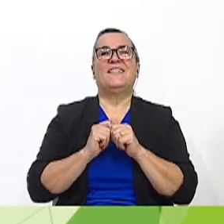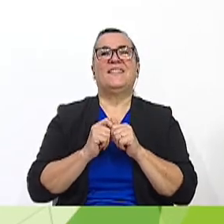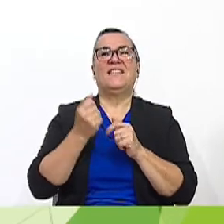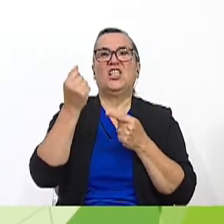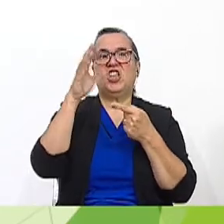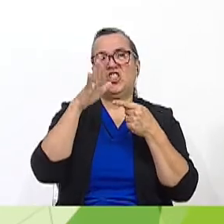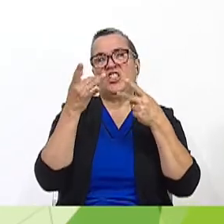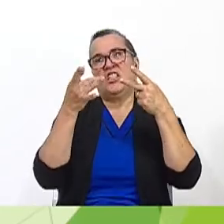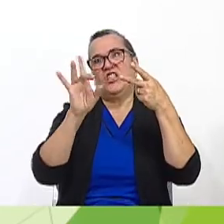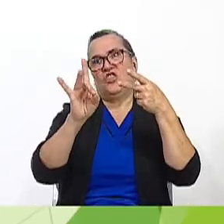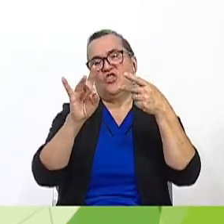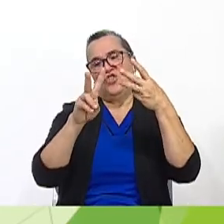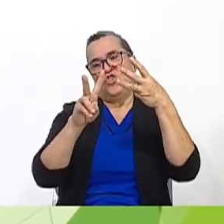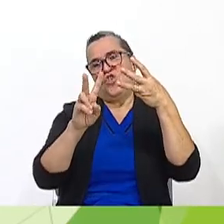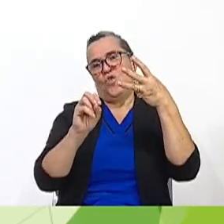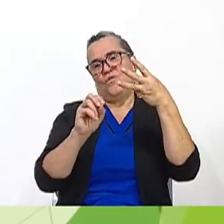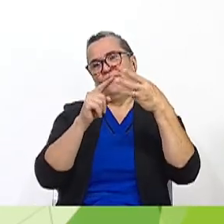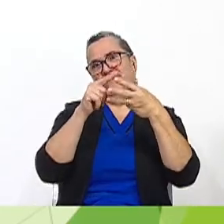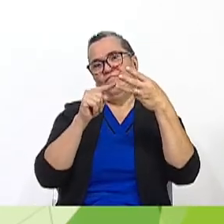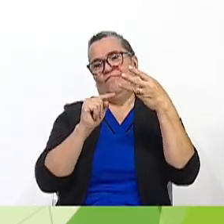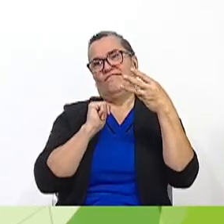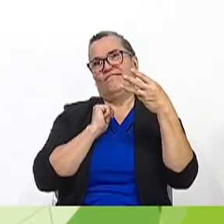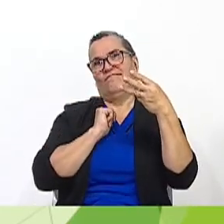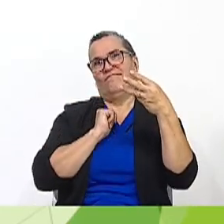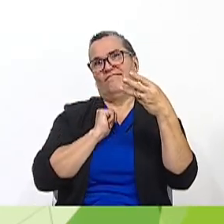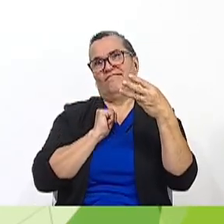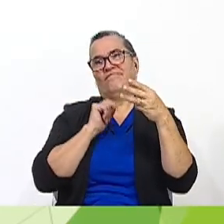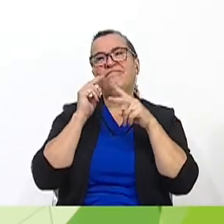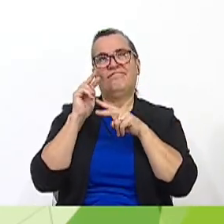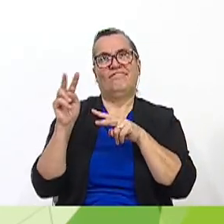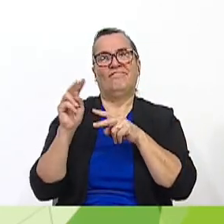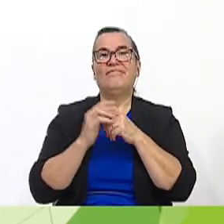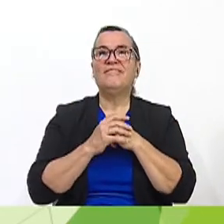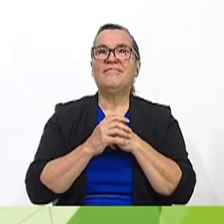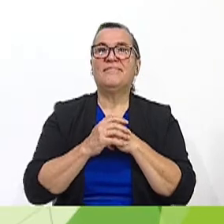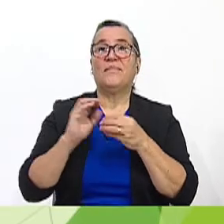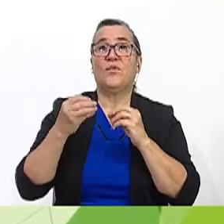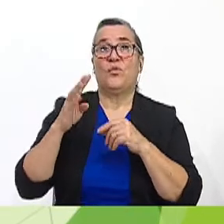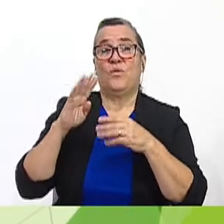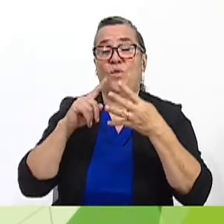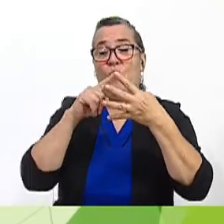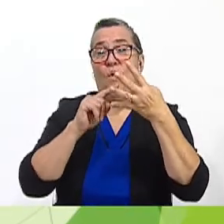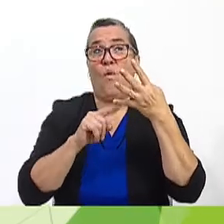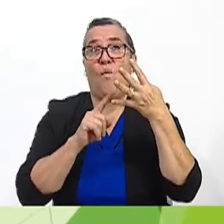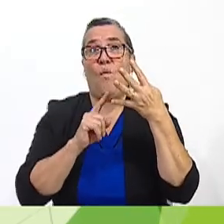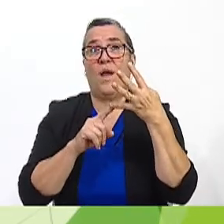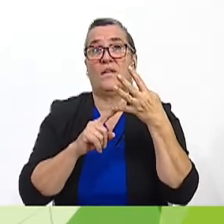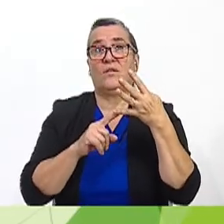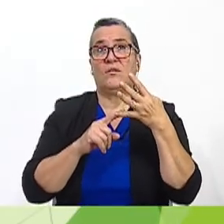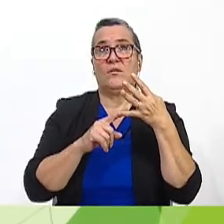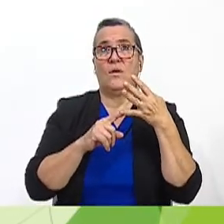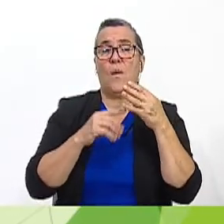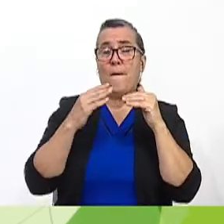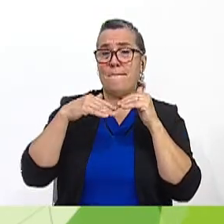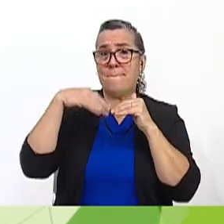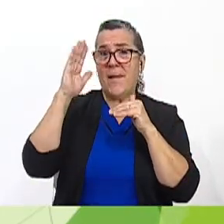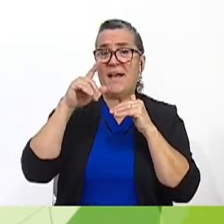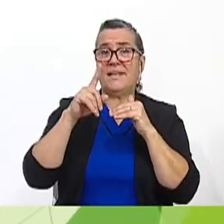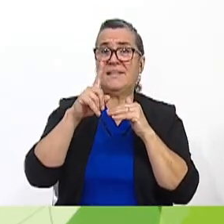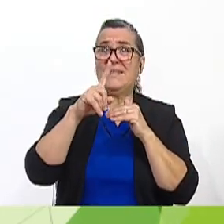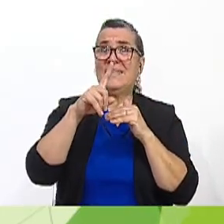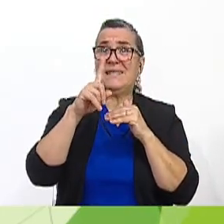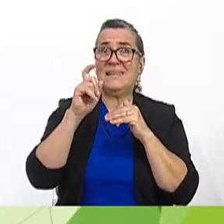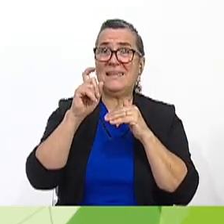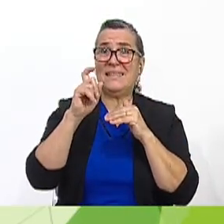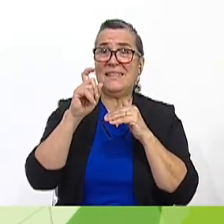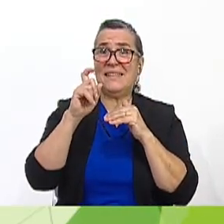15, 18, or 20. Number four. Over a hundred scores